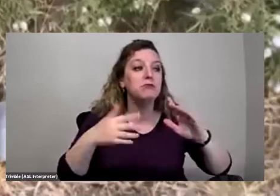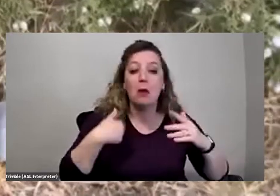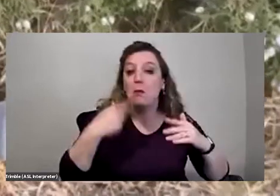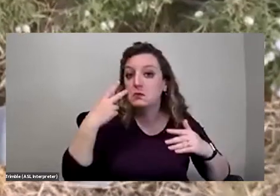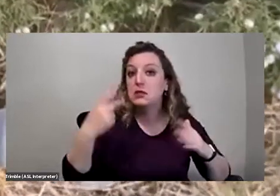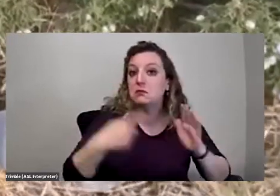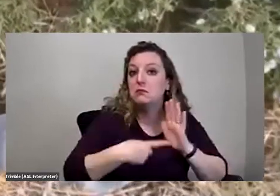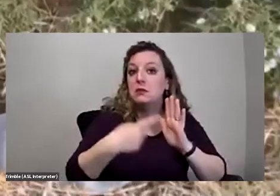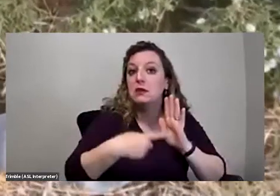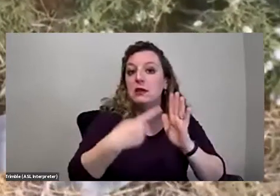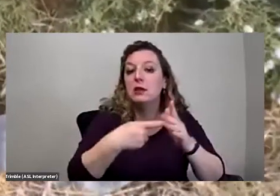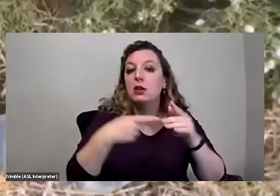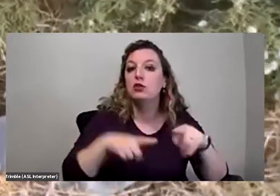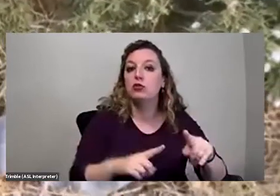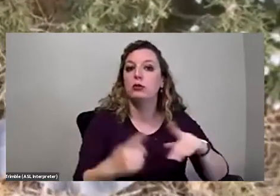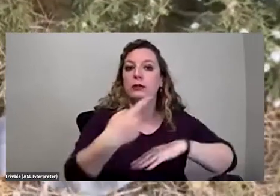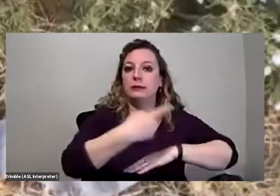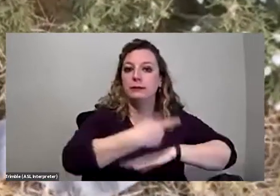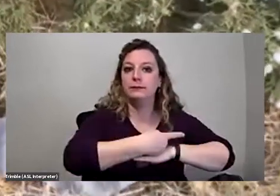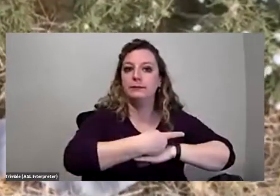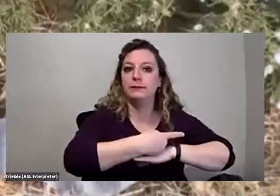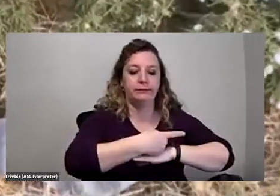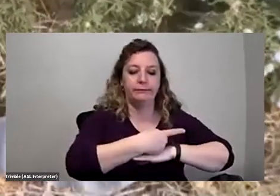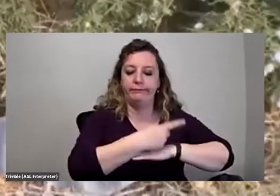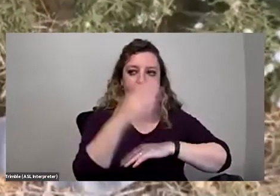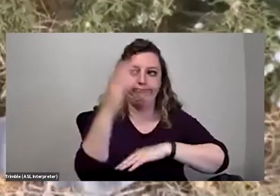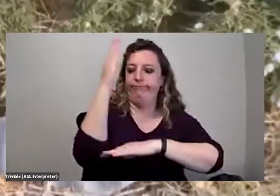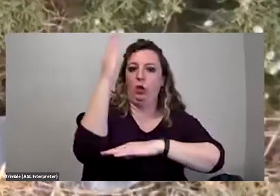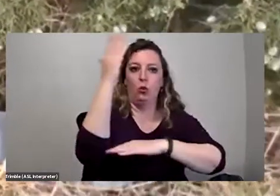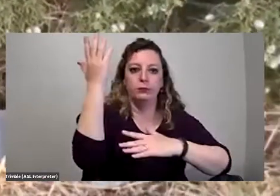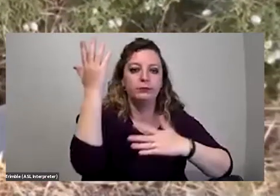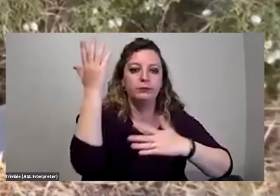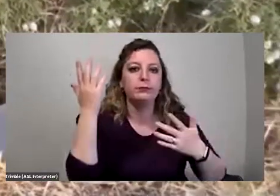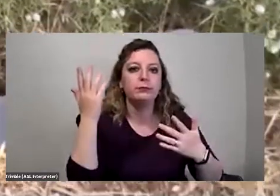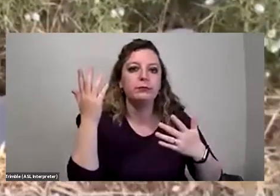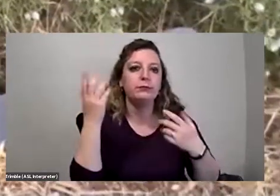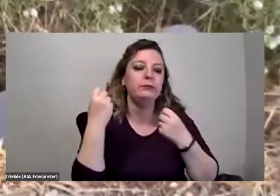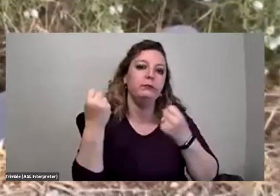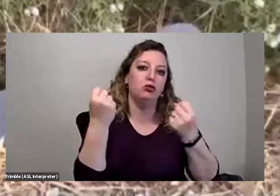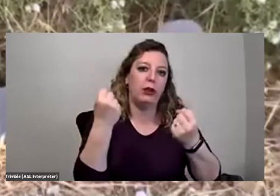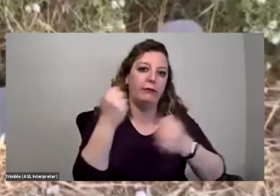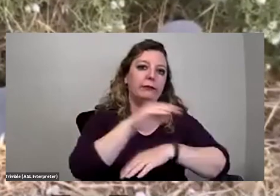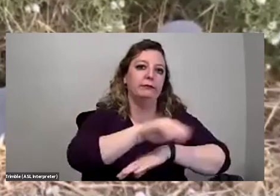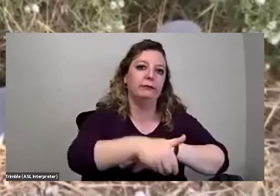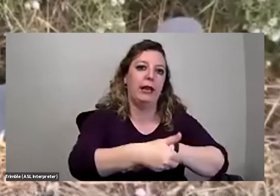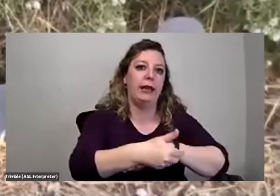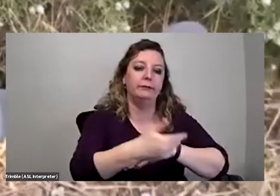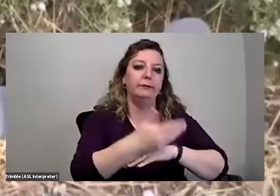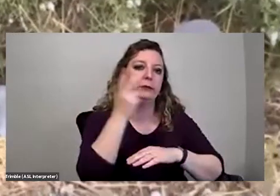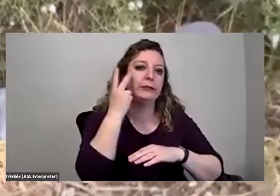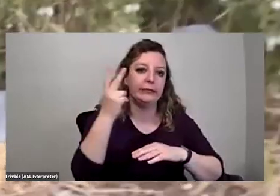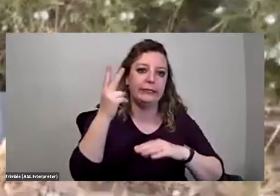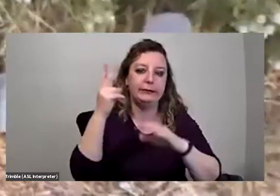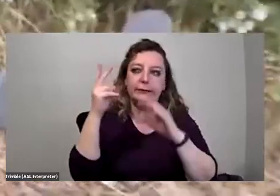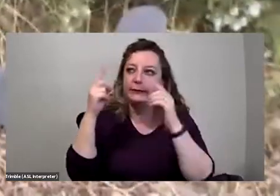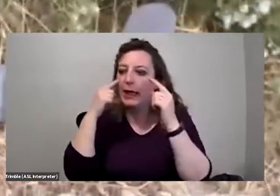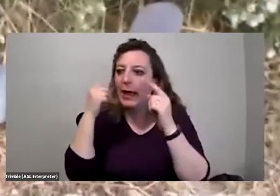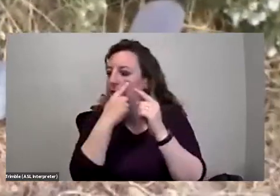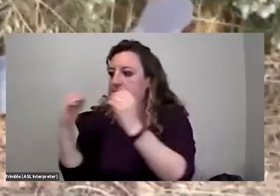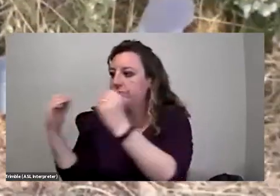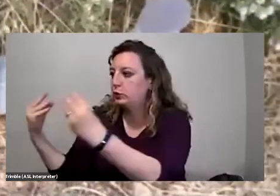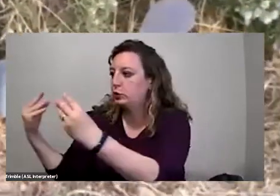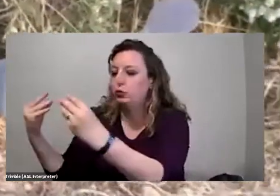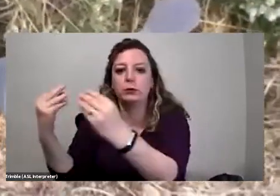I've heard of people seeing them in the middle of the day. And also if you're driving at night, if you're crossing the road, you're likely to see a ring tail cat.